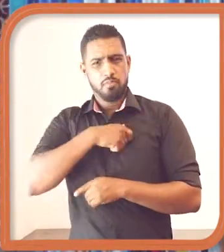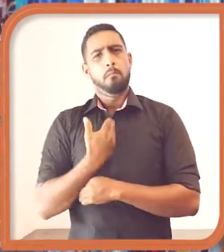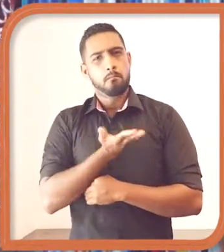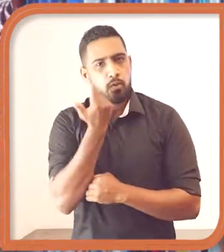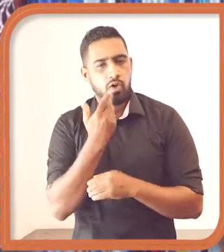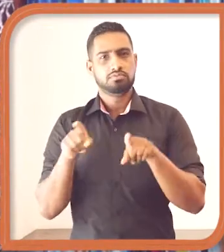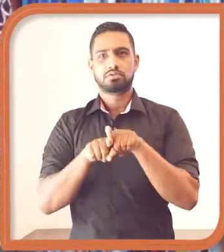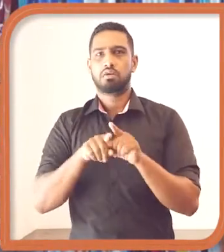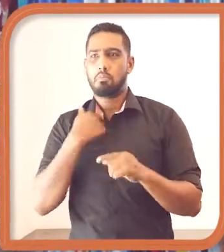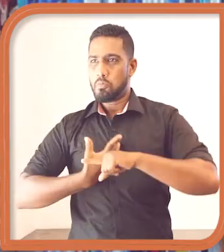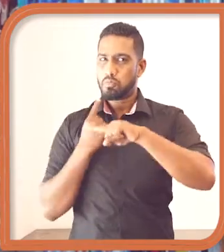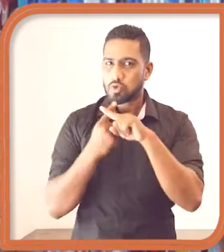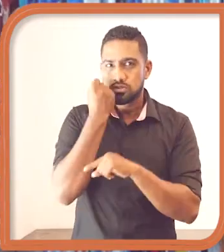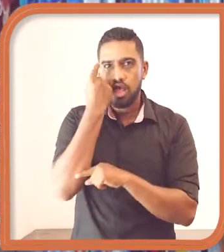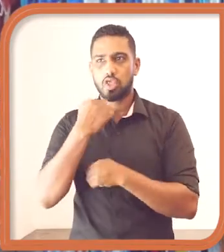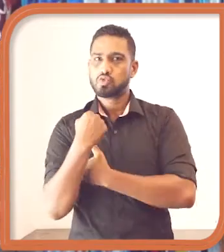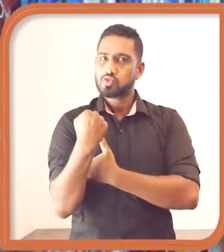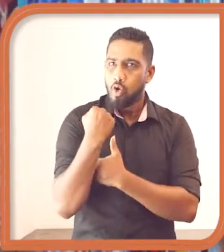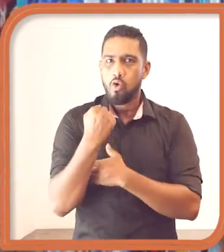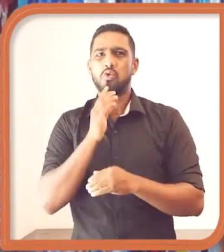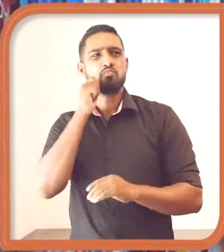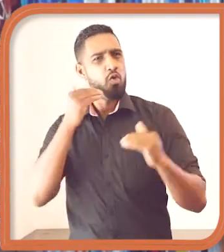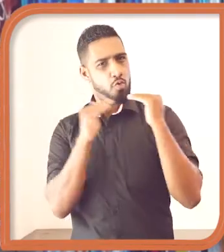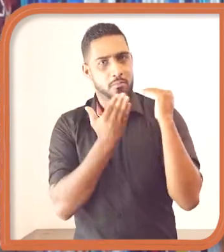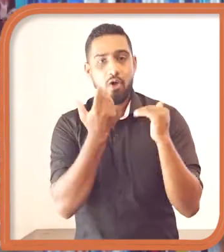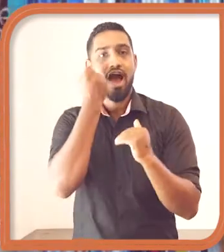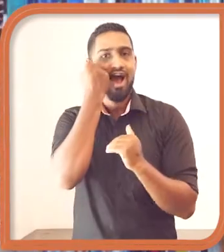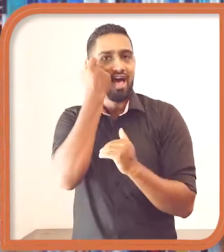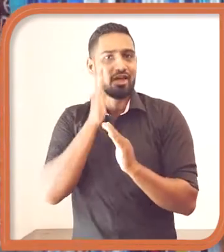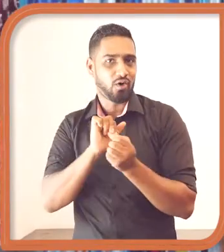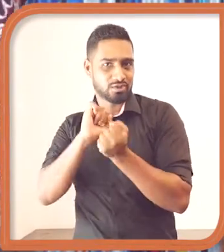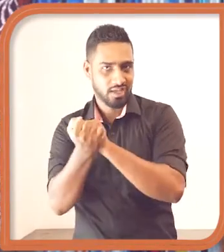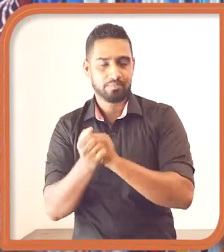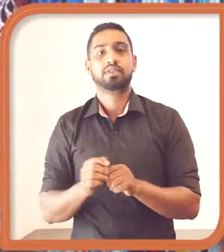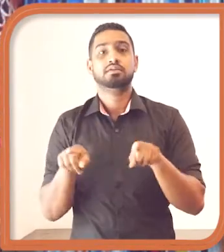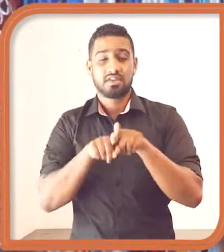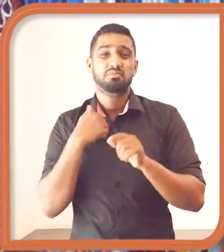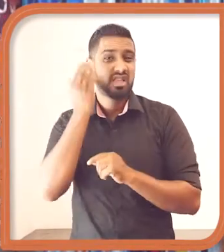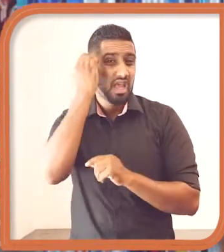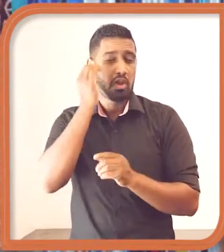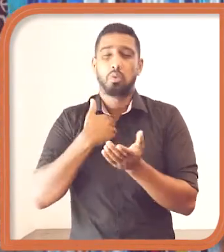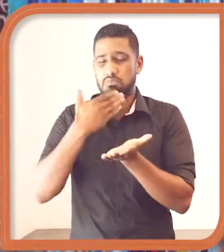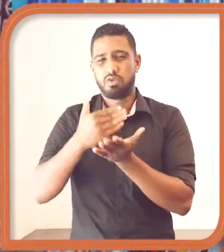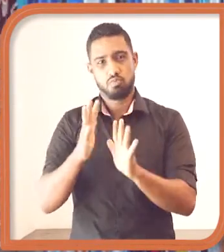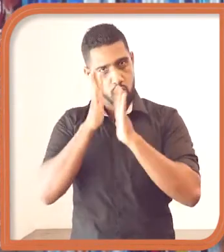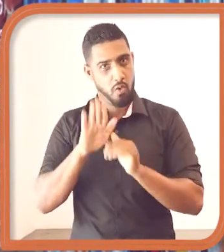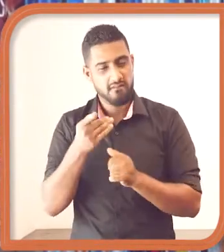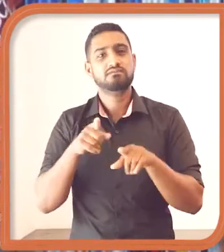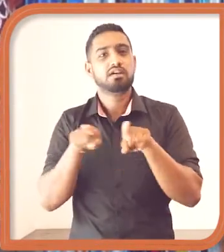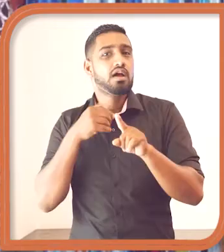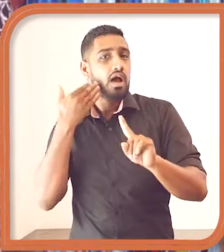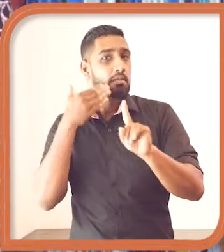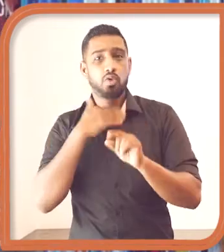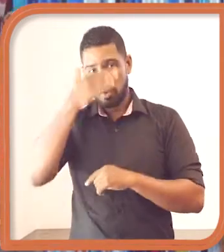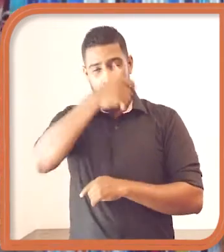as a leader or coming in terms of like I can do things equal to a man but even women are fighting in that spot